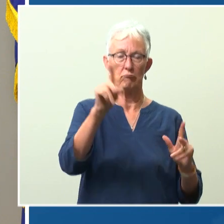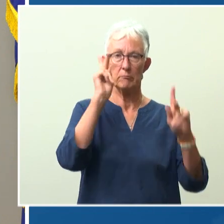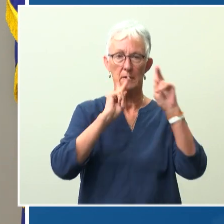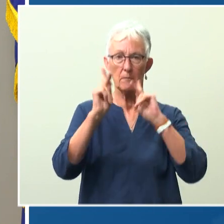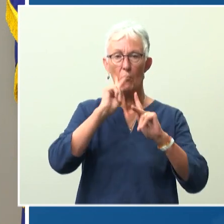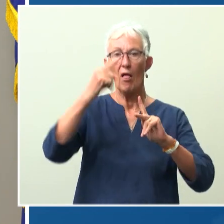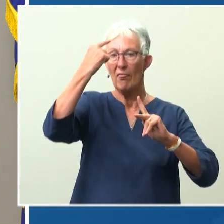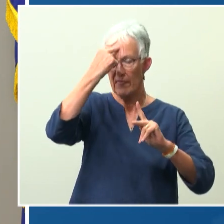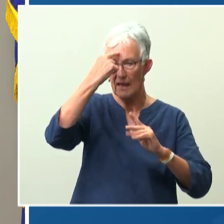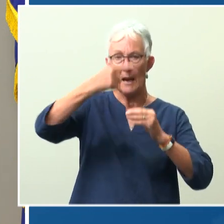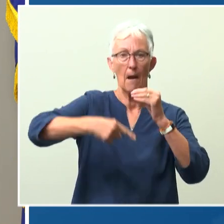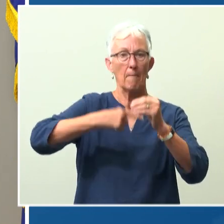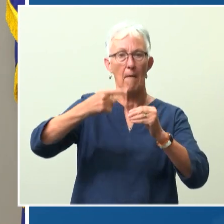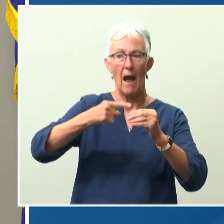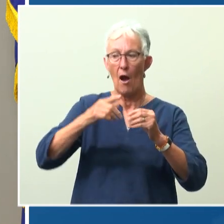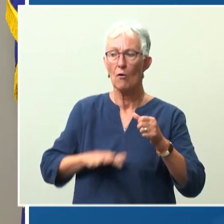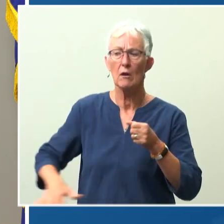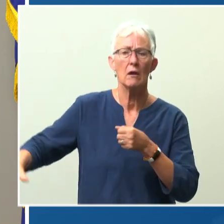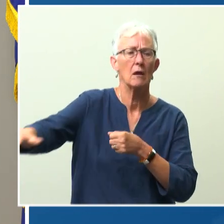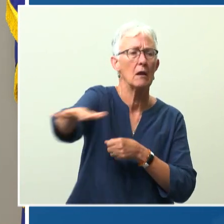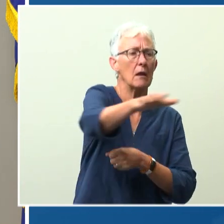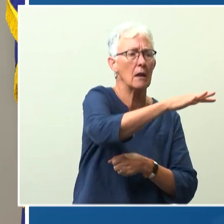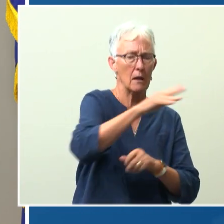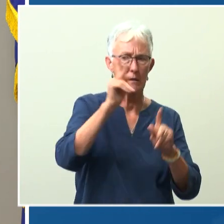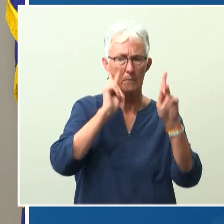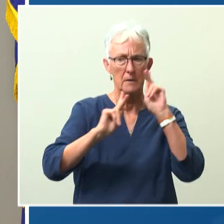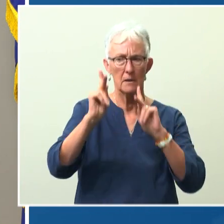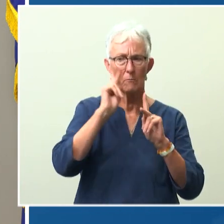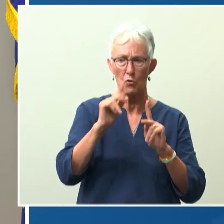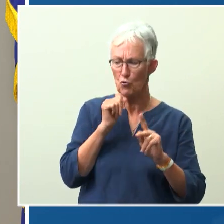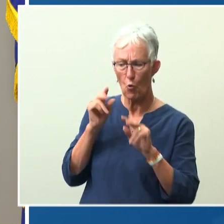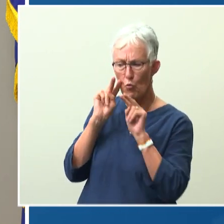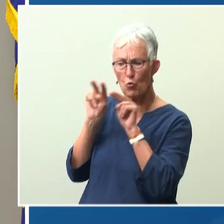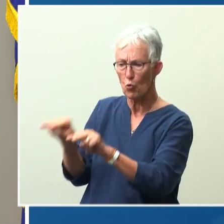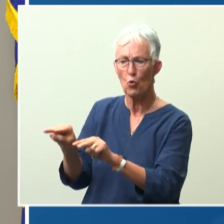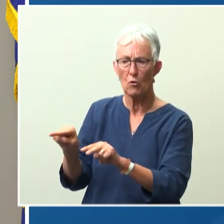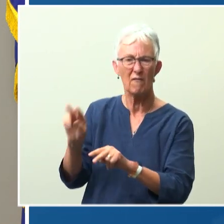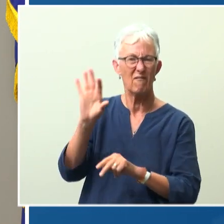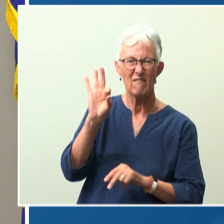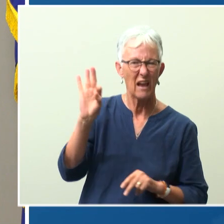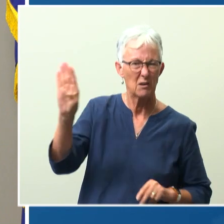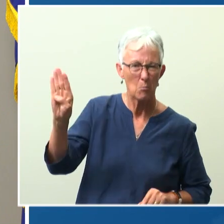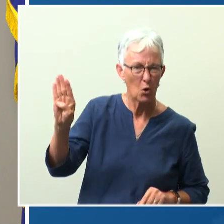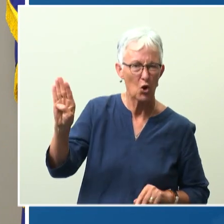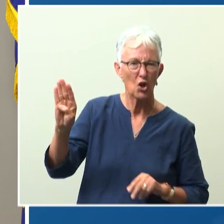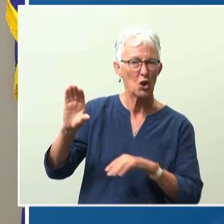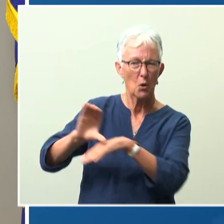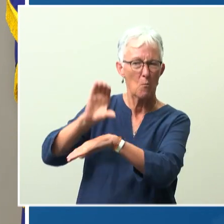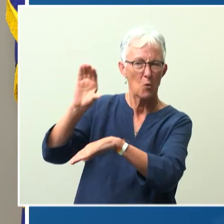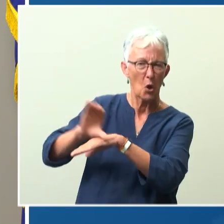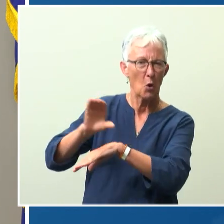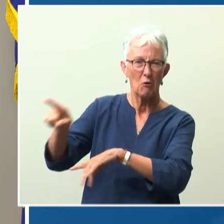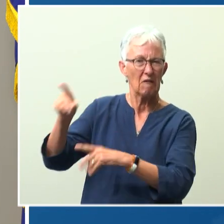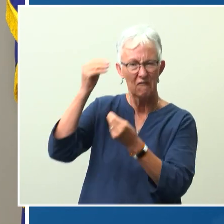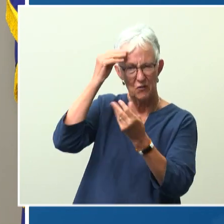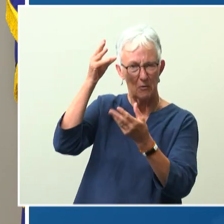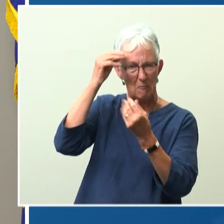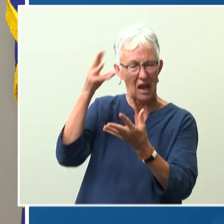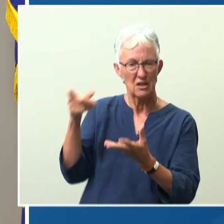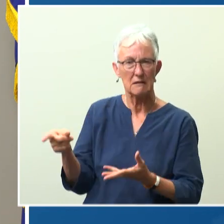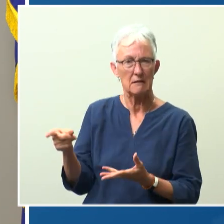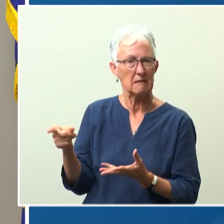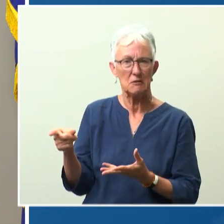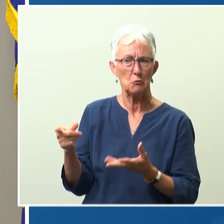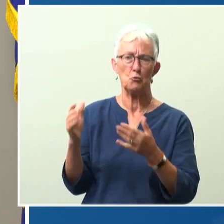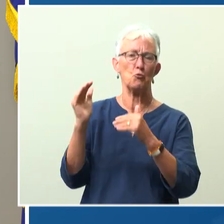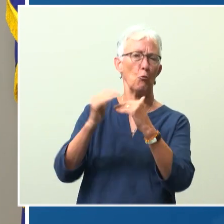not politics or social media, your conscious conscience, not your computer. I know there's too much information out there to